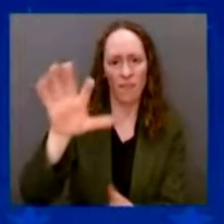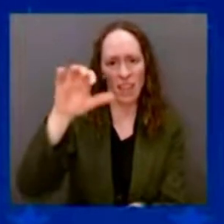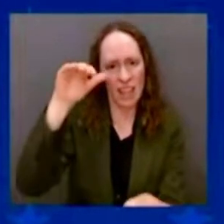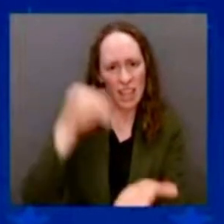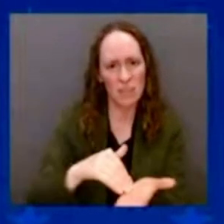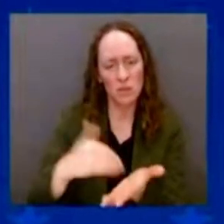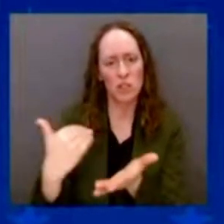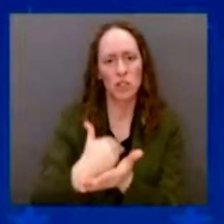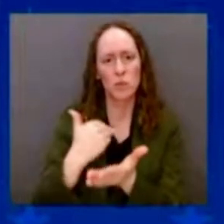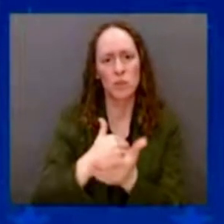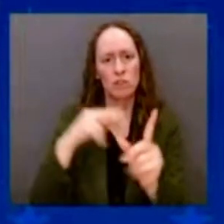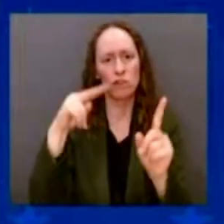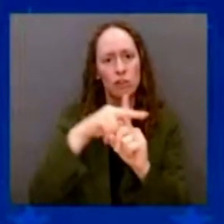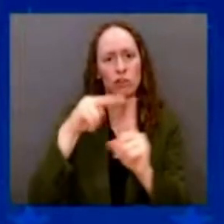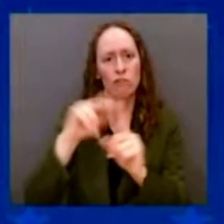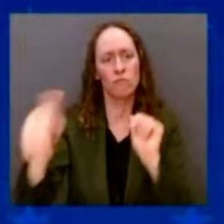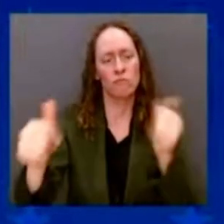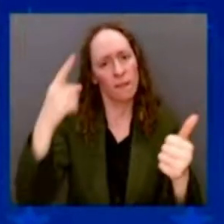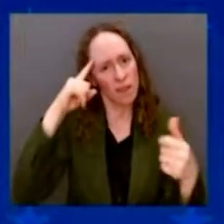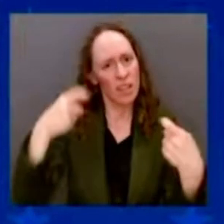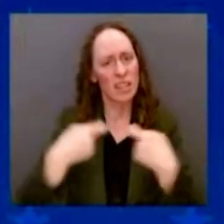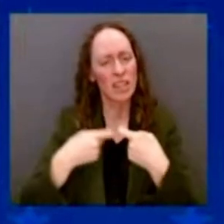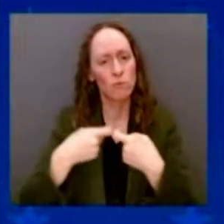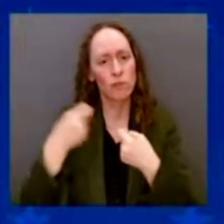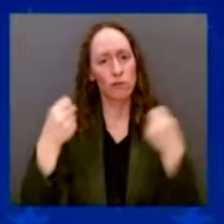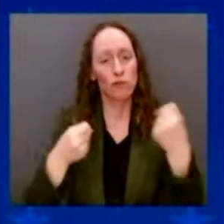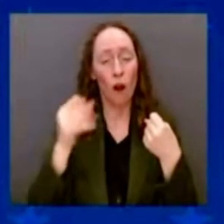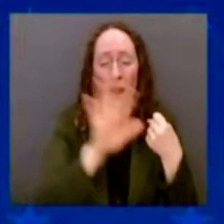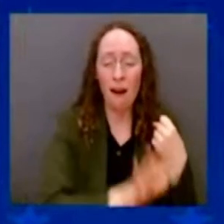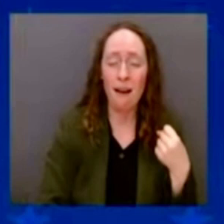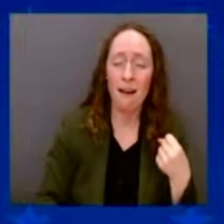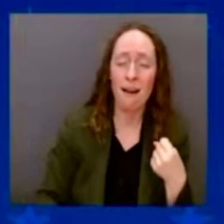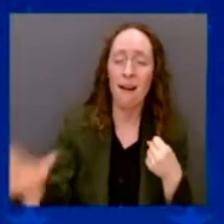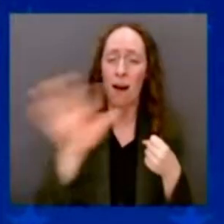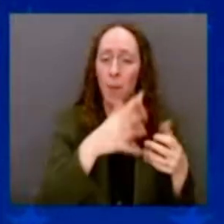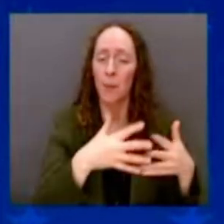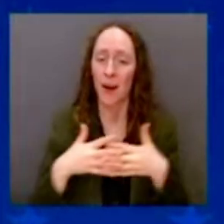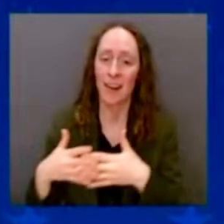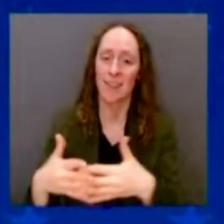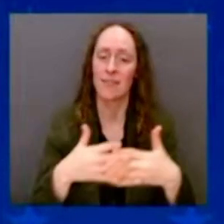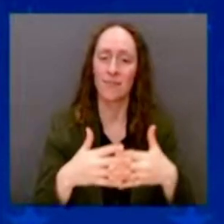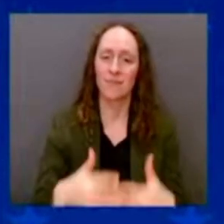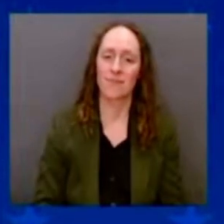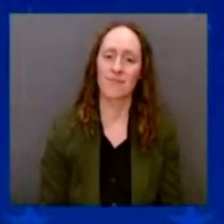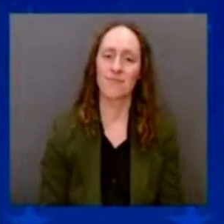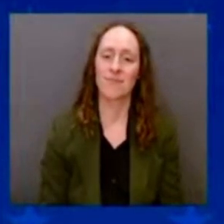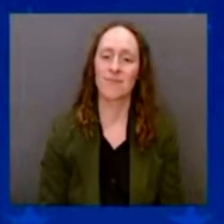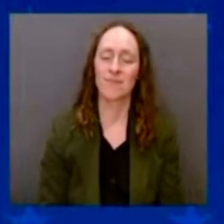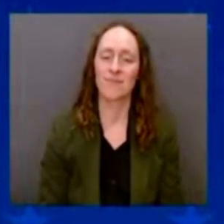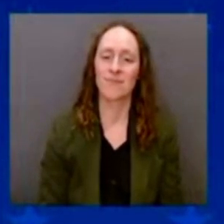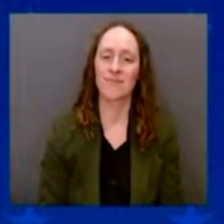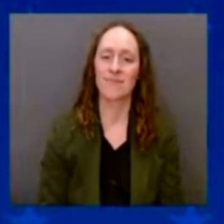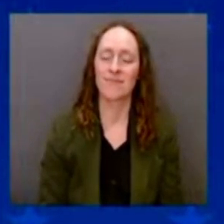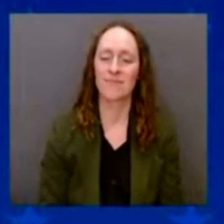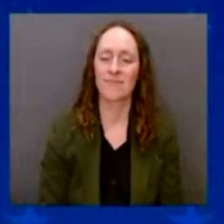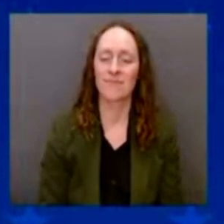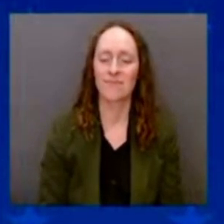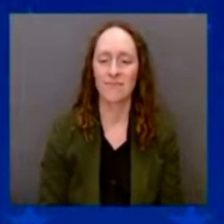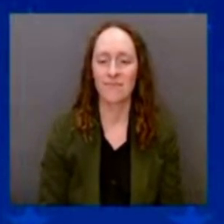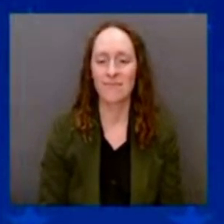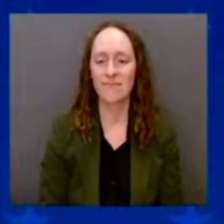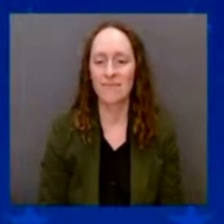And by the way, the things I'm proposing not only lift the burden off of families in America, it's all going to generate economic growth.